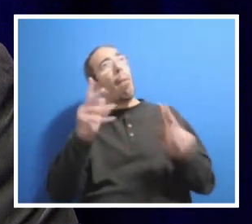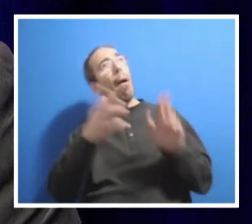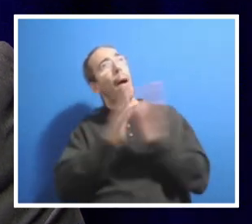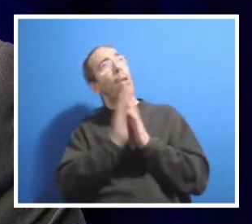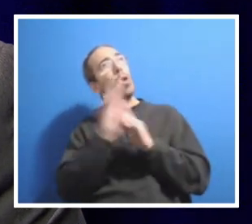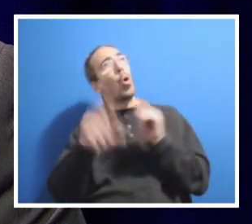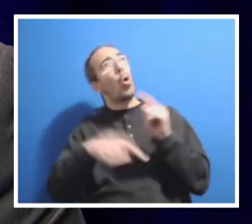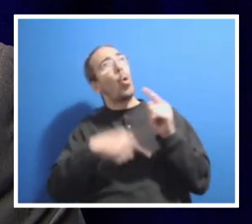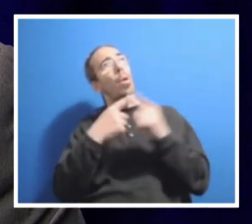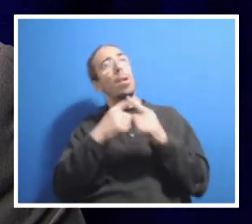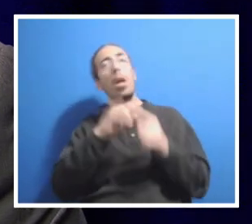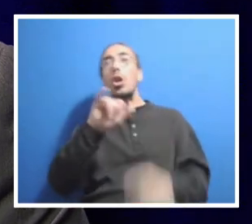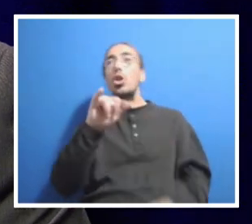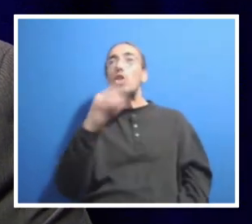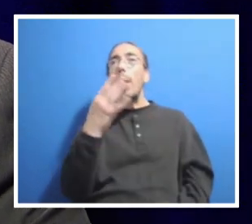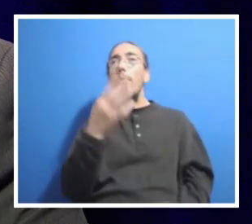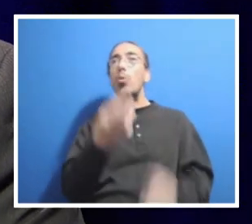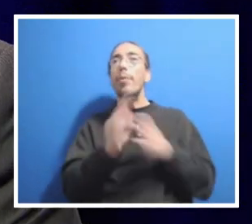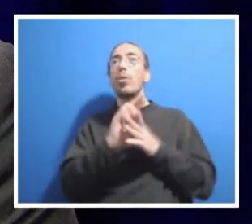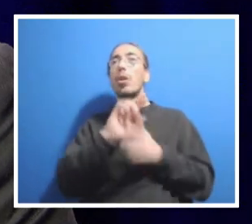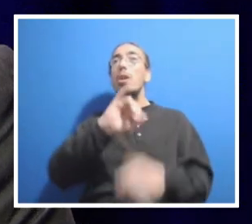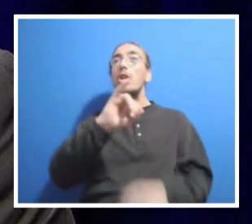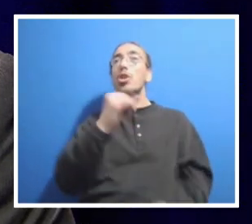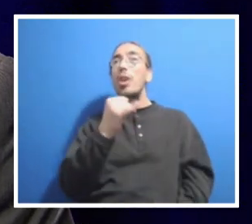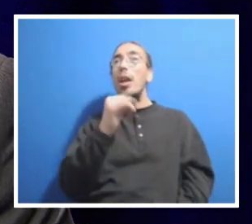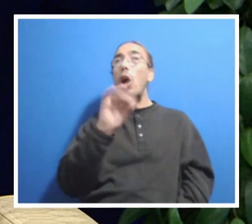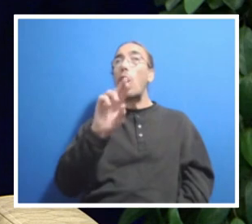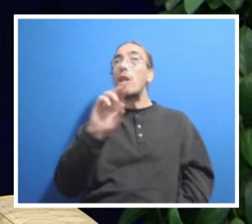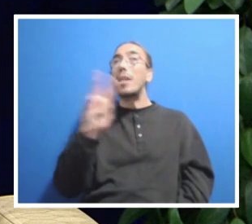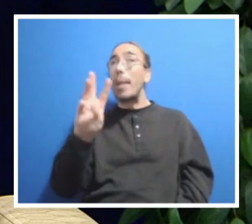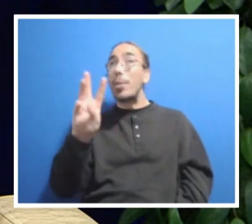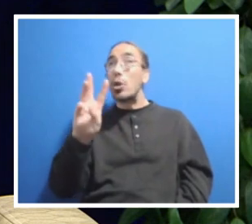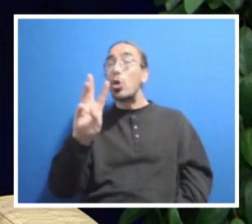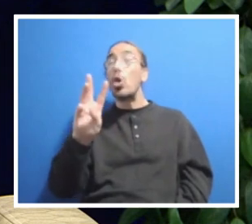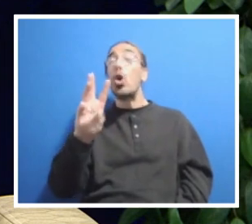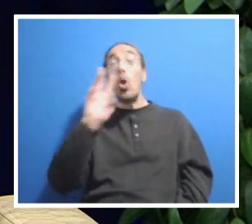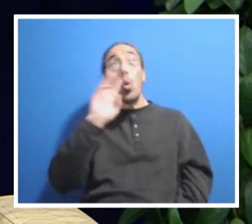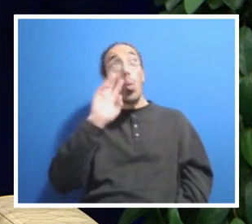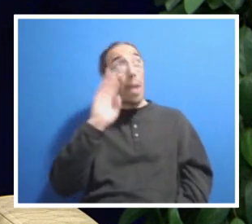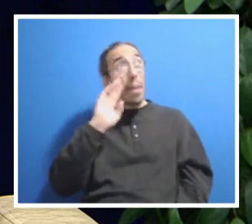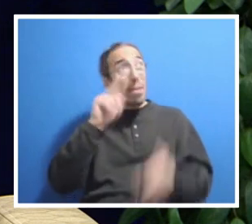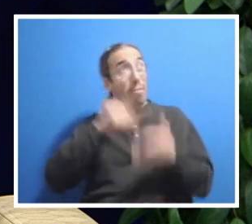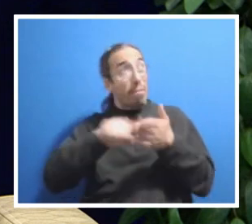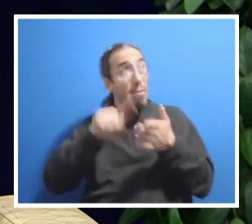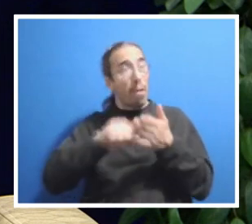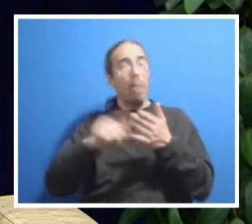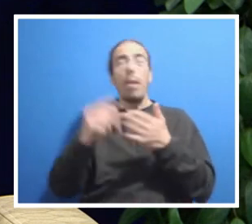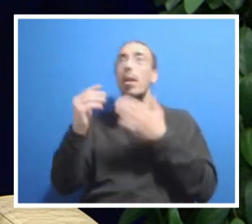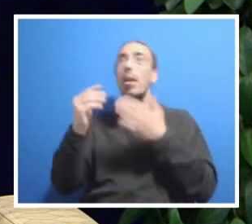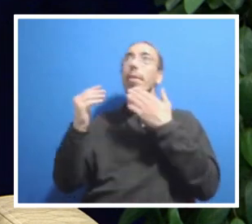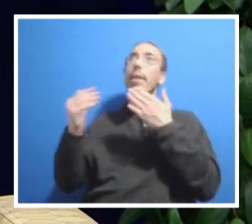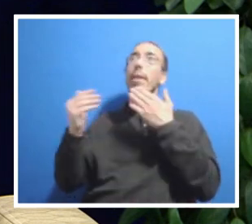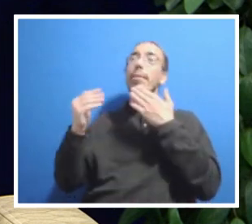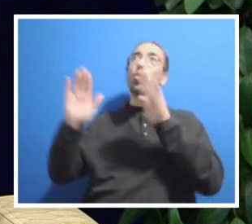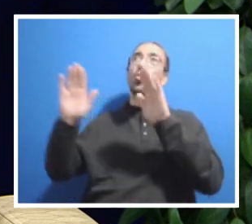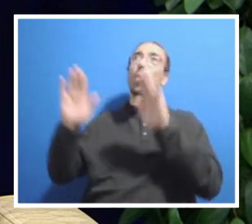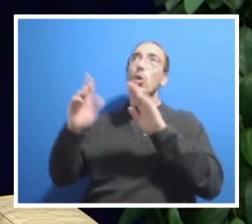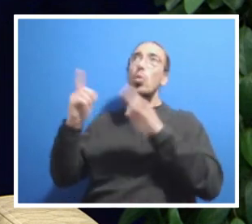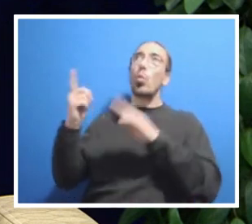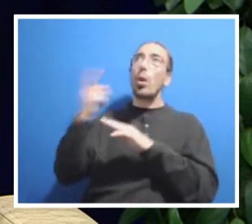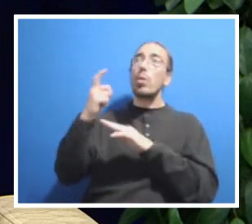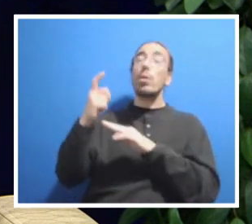reviews, the JRWs, is that going to be a factor again? Yeah, that's a really great question, and I'm glad that someone asked it. So,